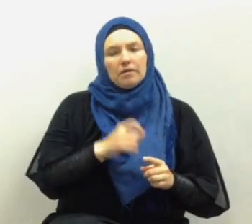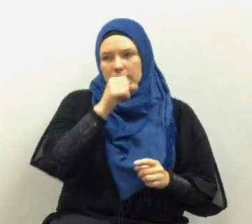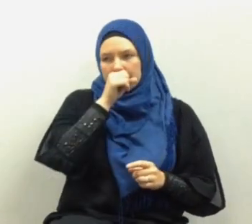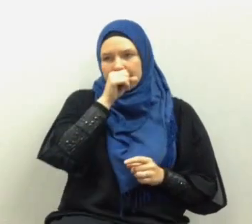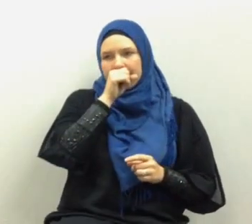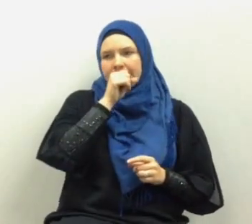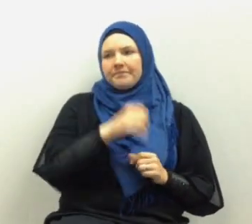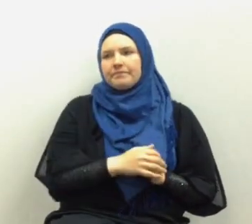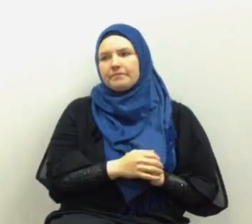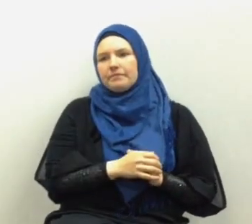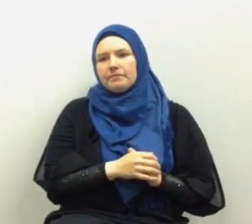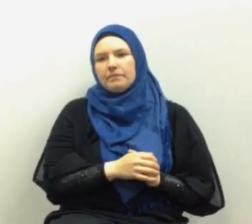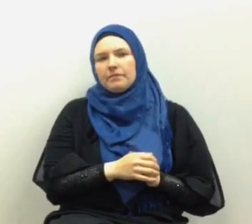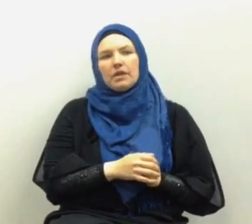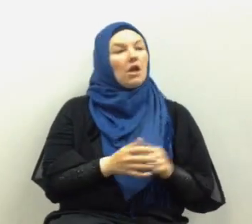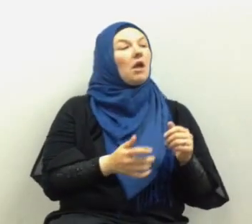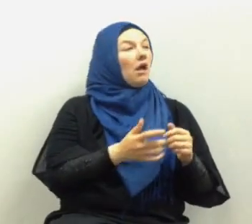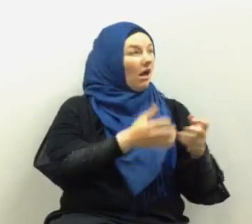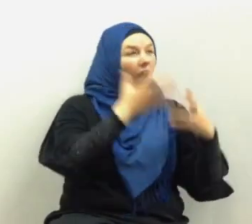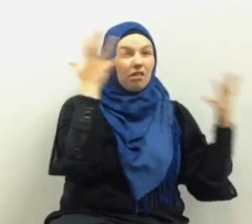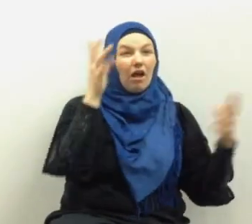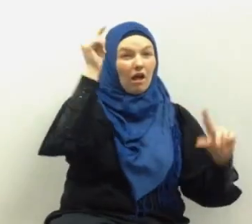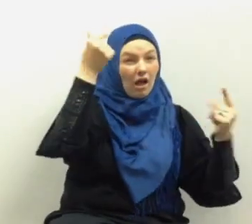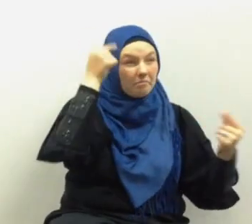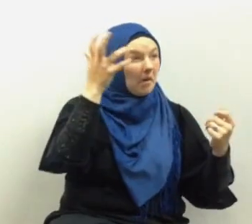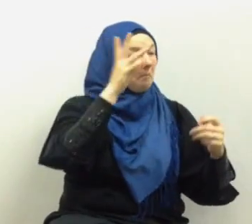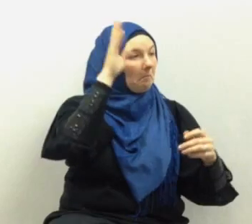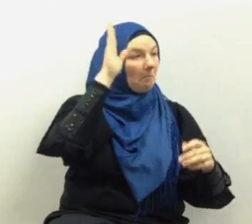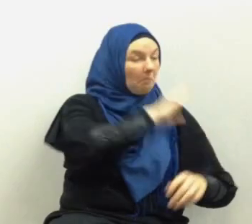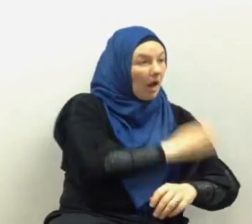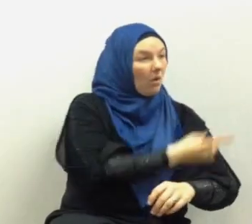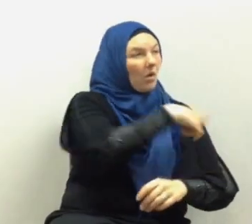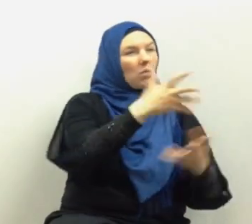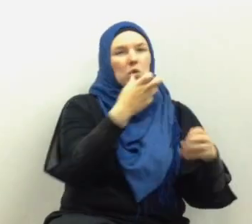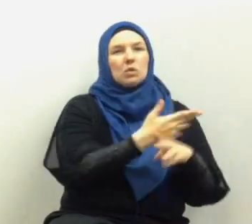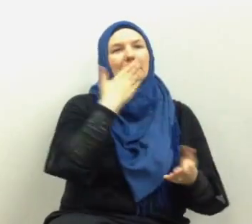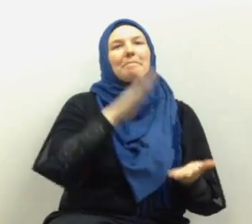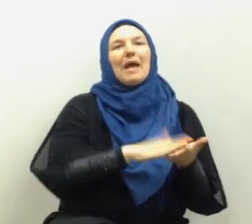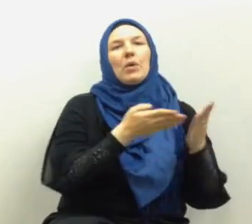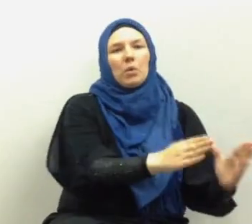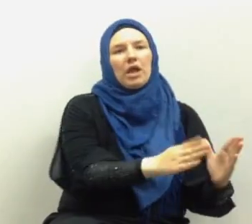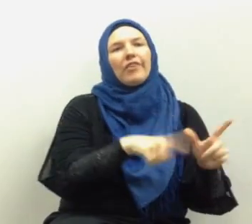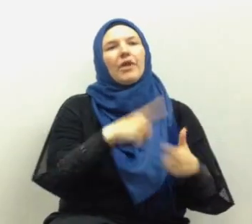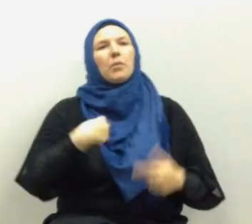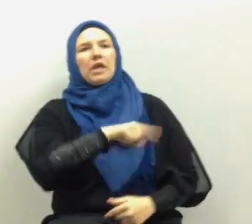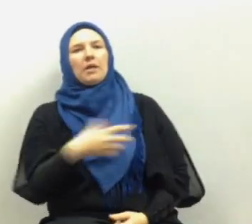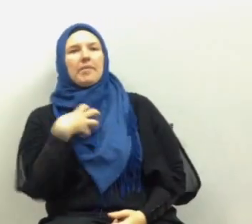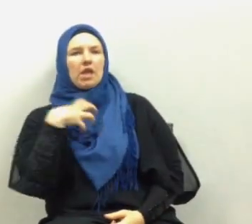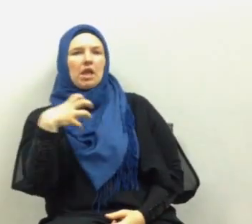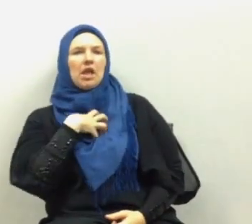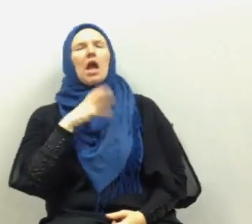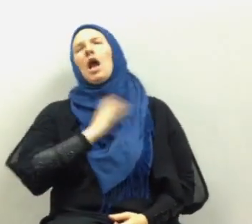they are willing to use the most wicked and corrupt of ways and then we complain